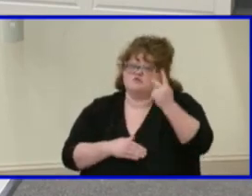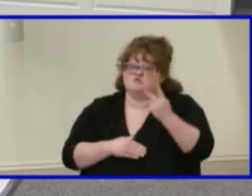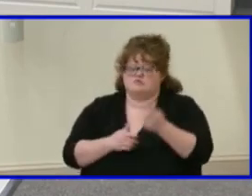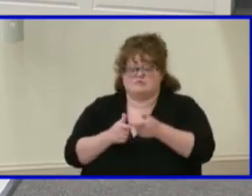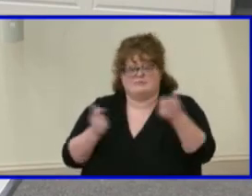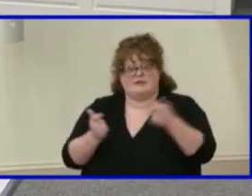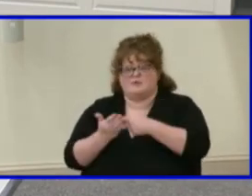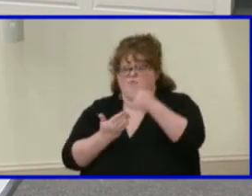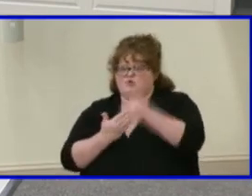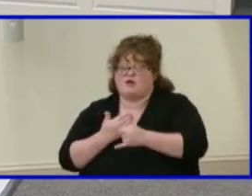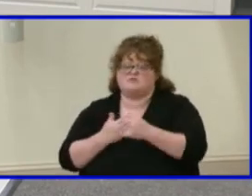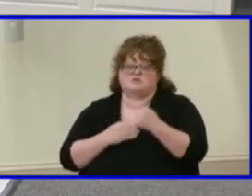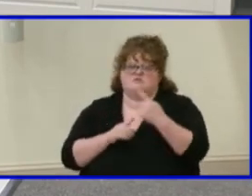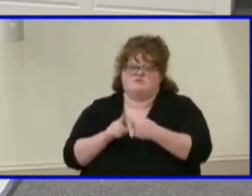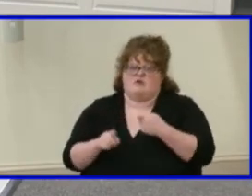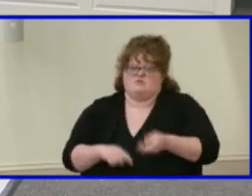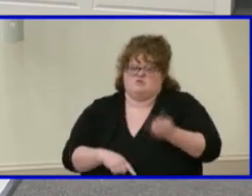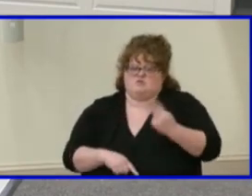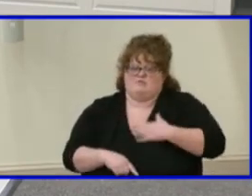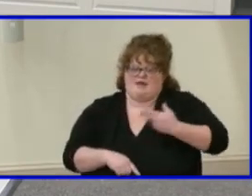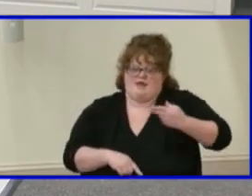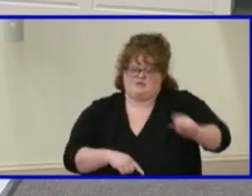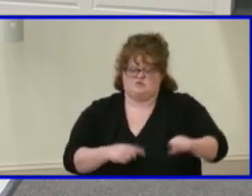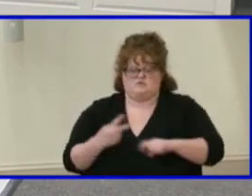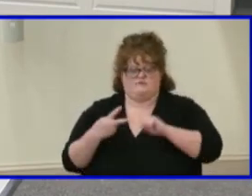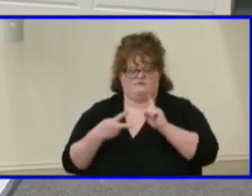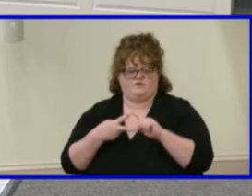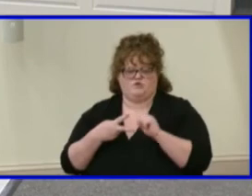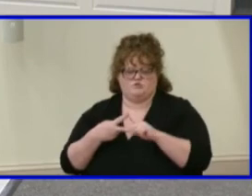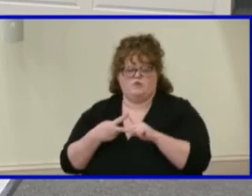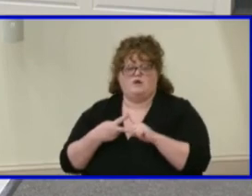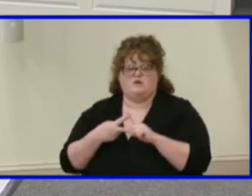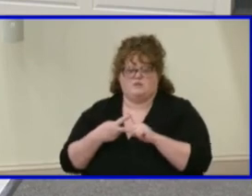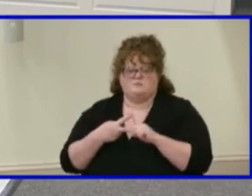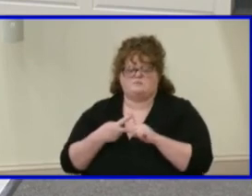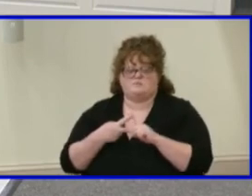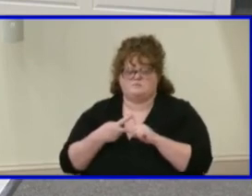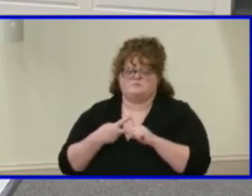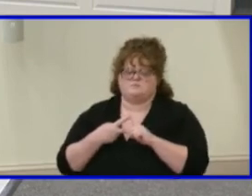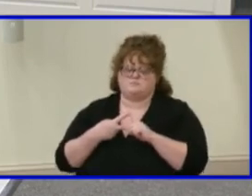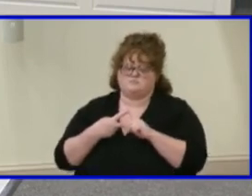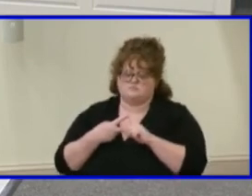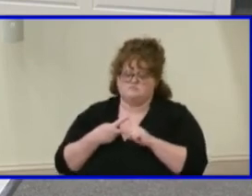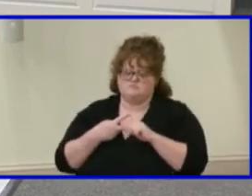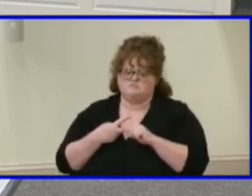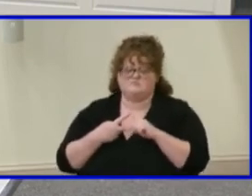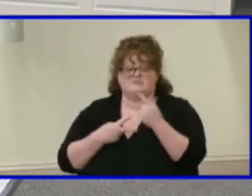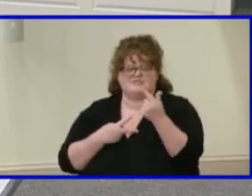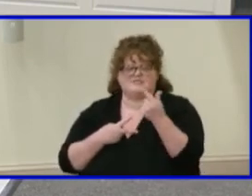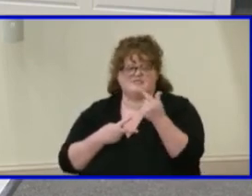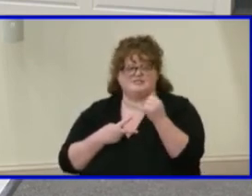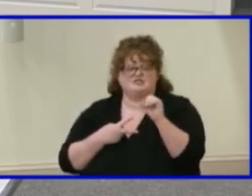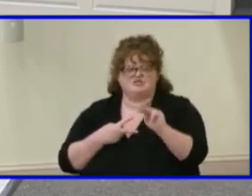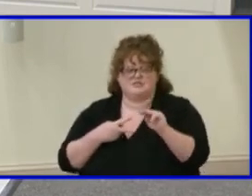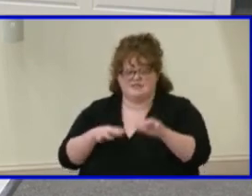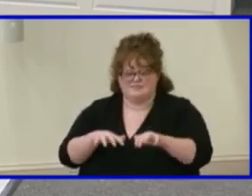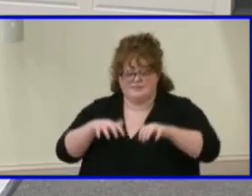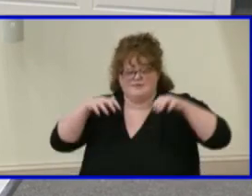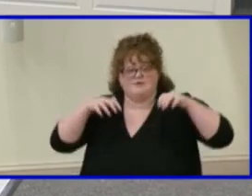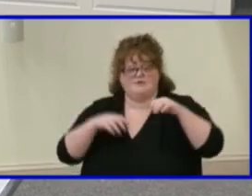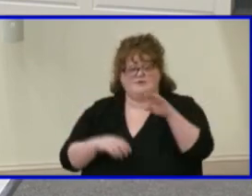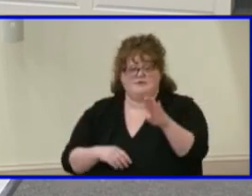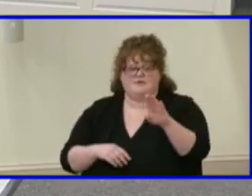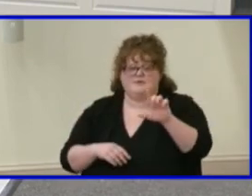schools. So, the first one is the replacement of the gym bleachers at Godwin High School.